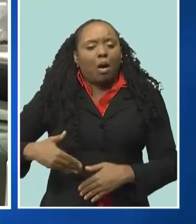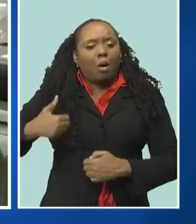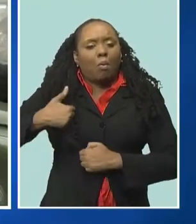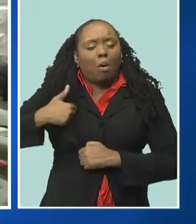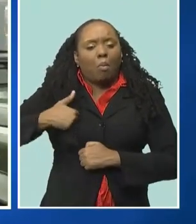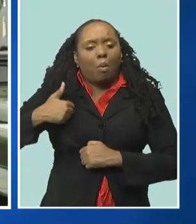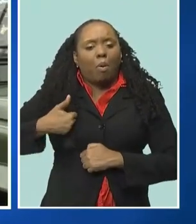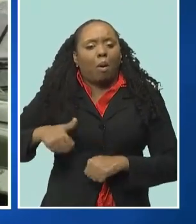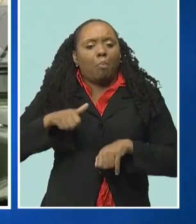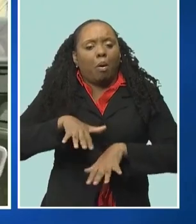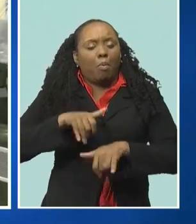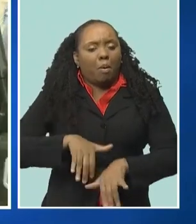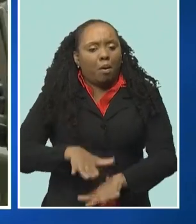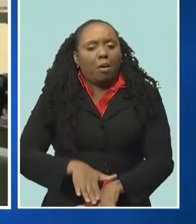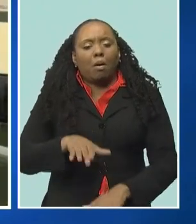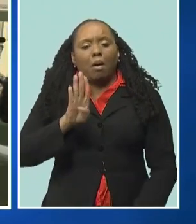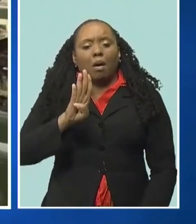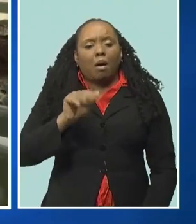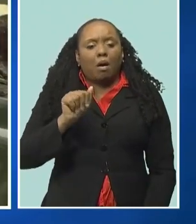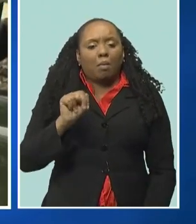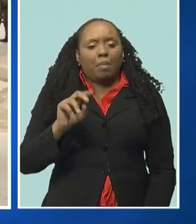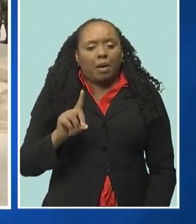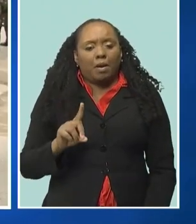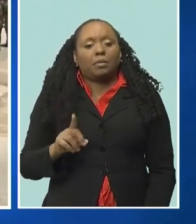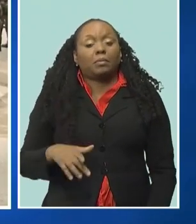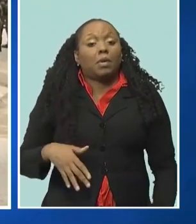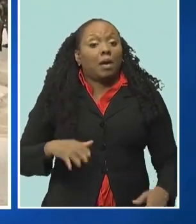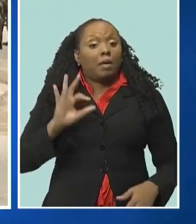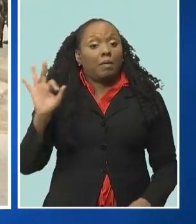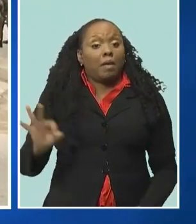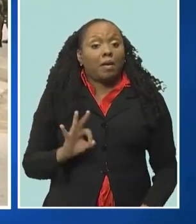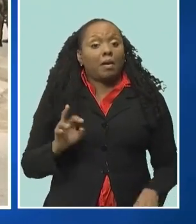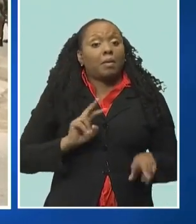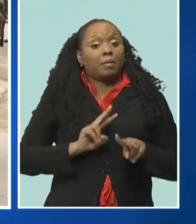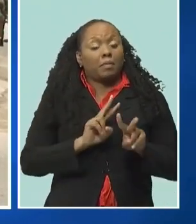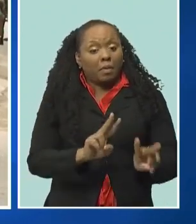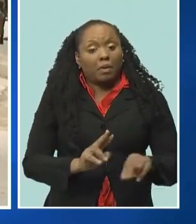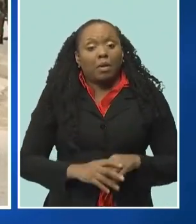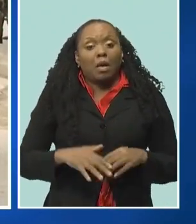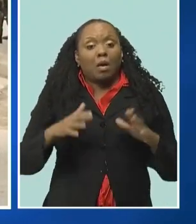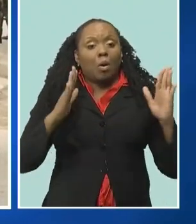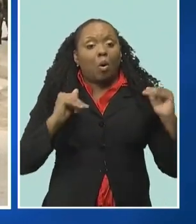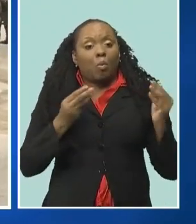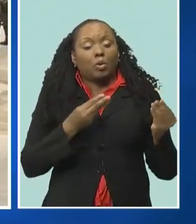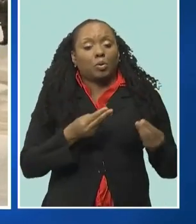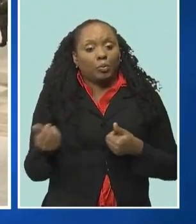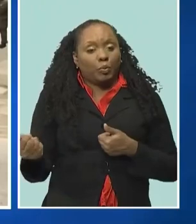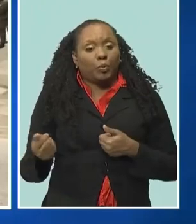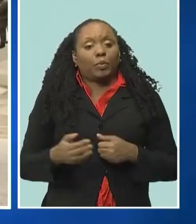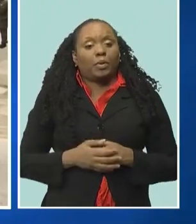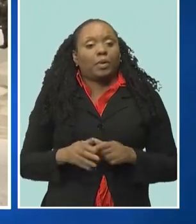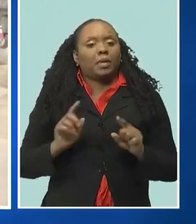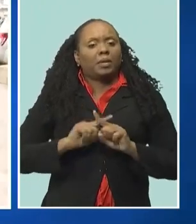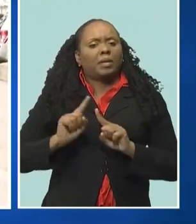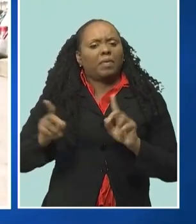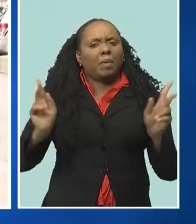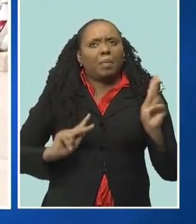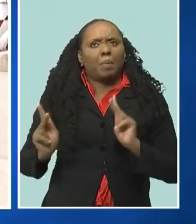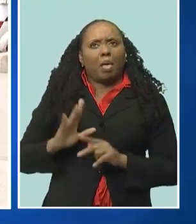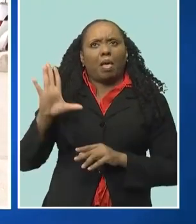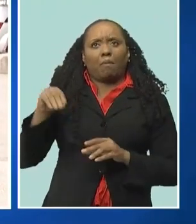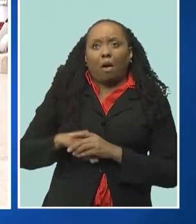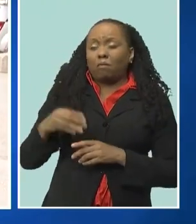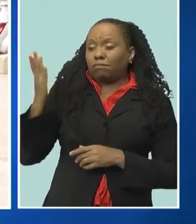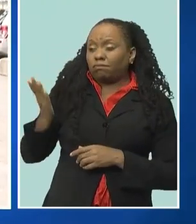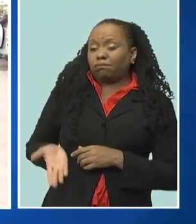on hand to ensure the proceedings go smoothly on Friday included Ministerial Coordinator Labour Minister Colin Jordan, Commissioner of Police Richard